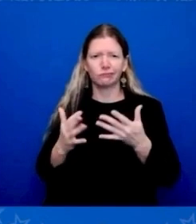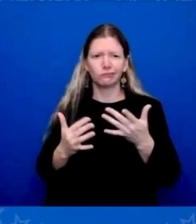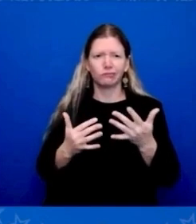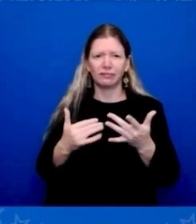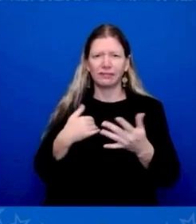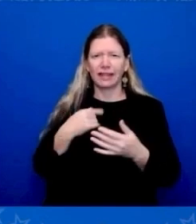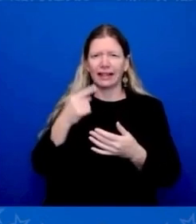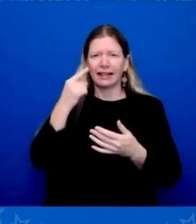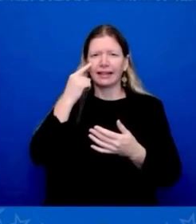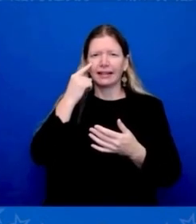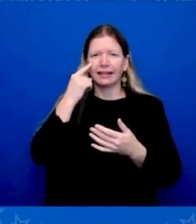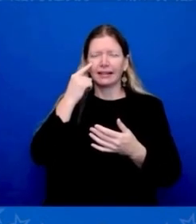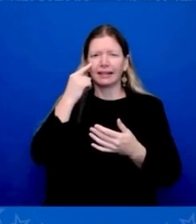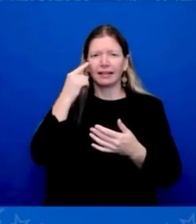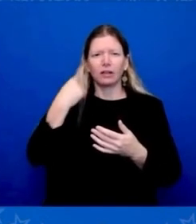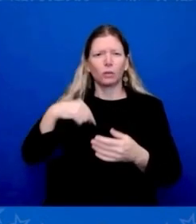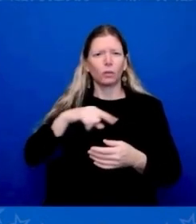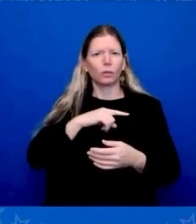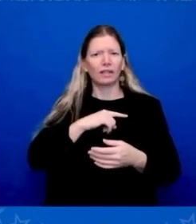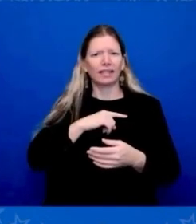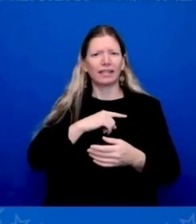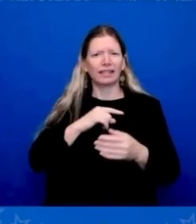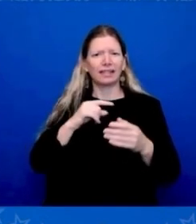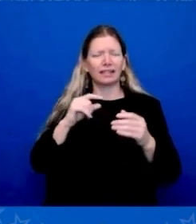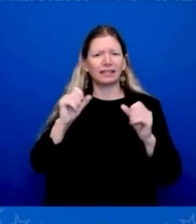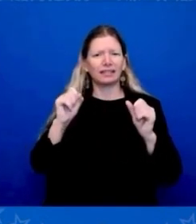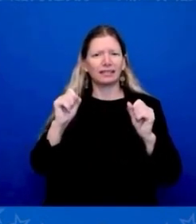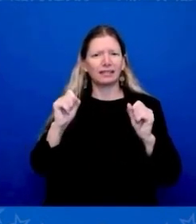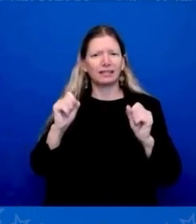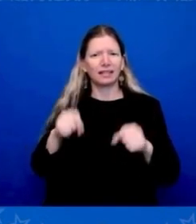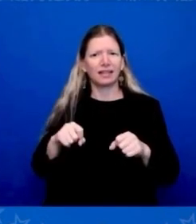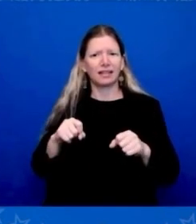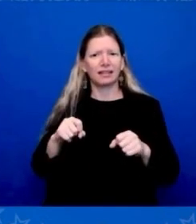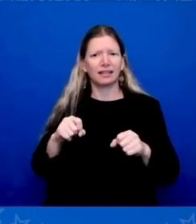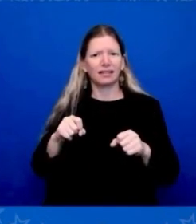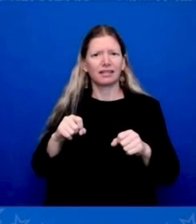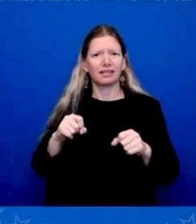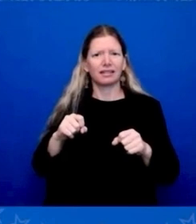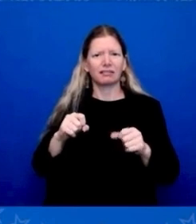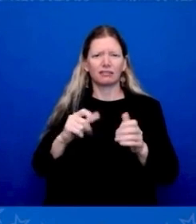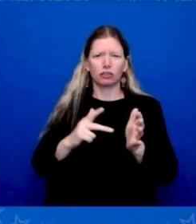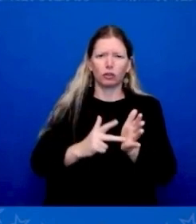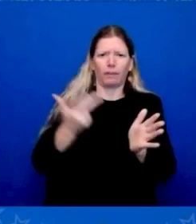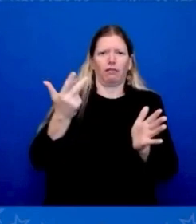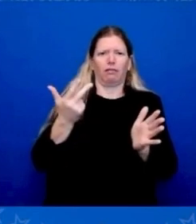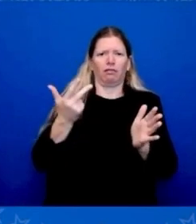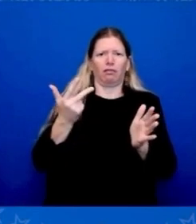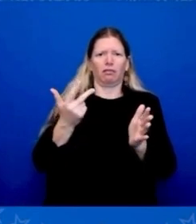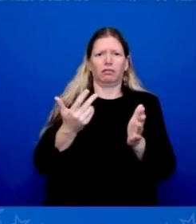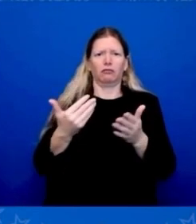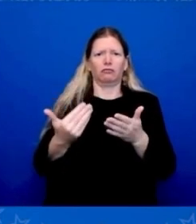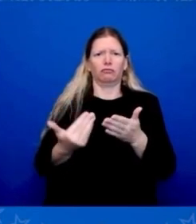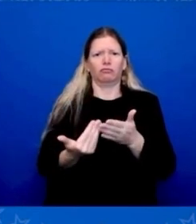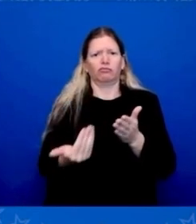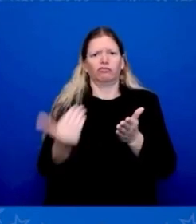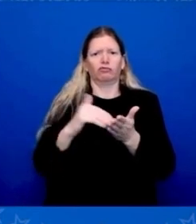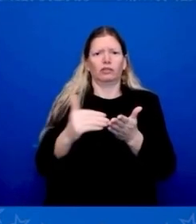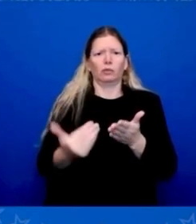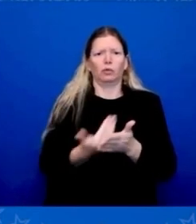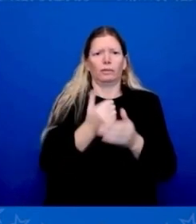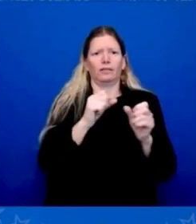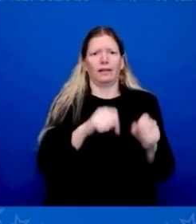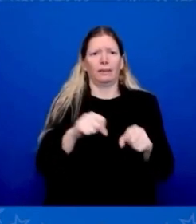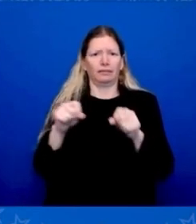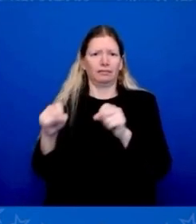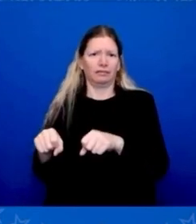the renewable capacity for—as it relates to global